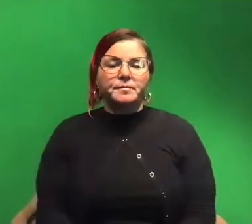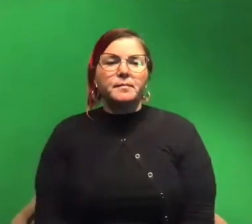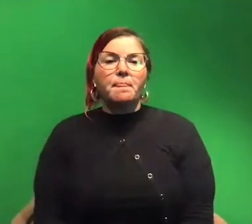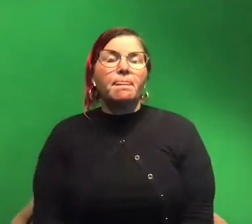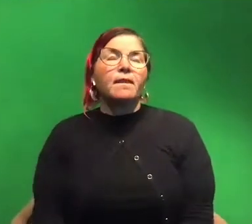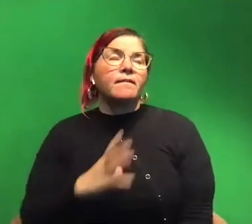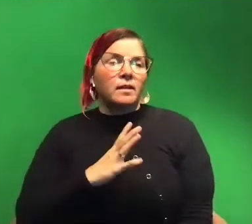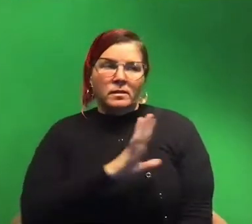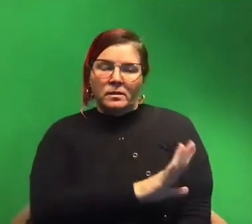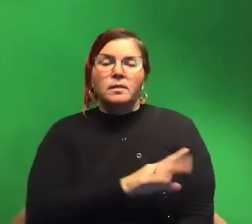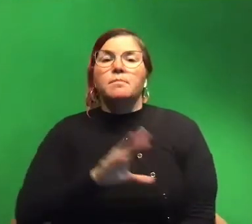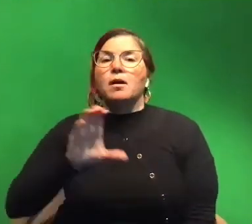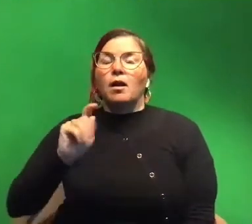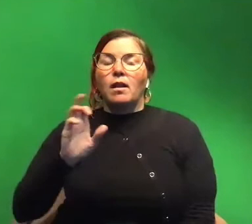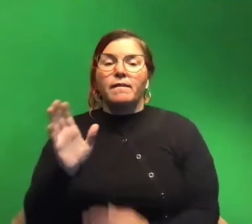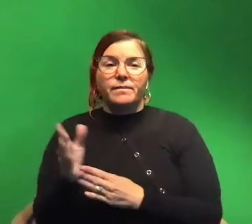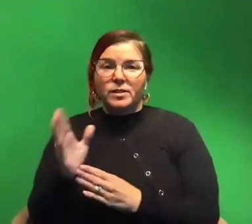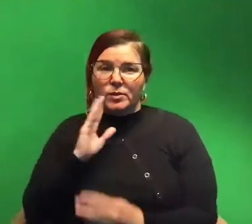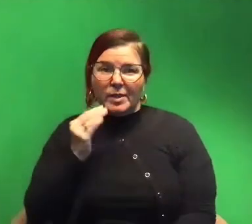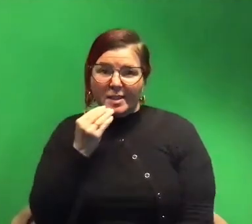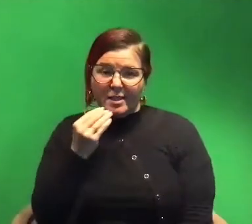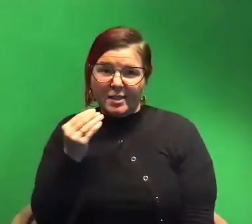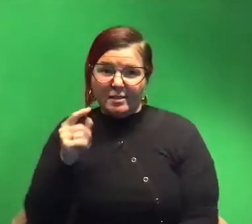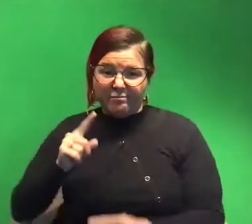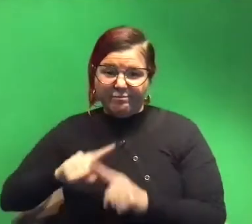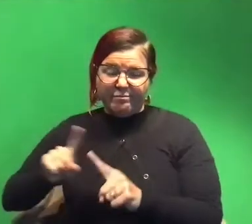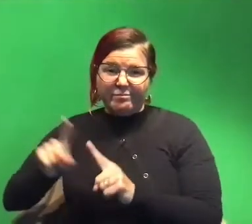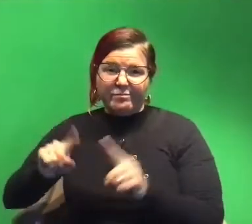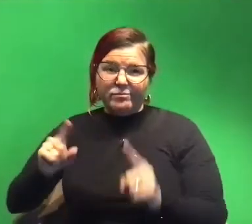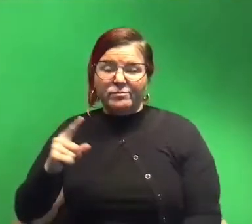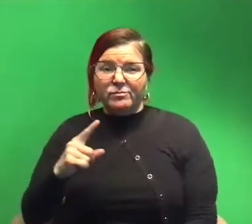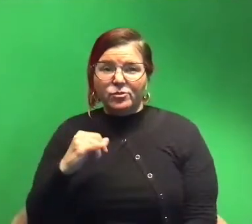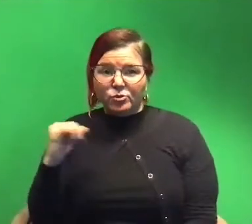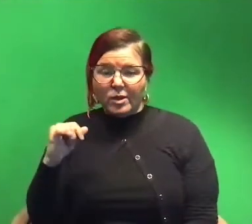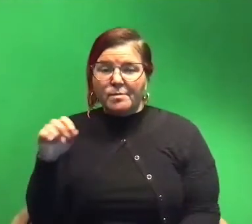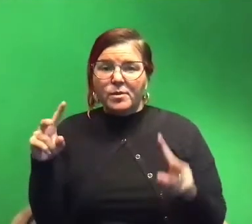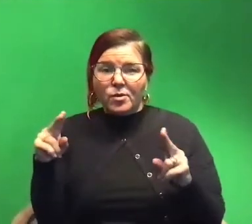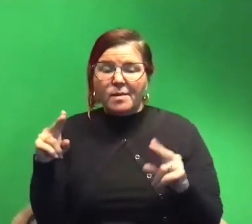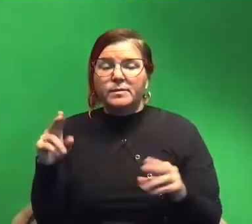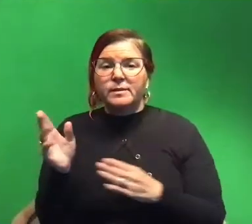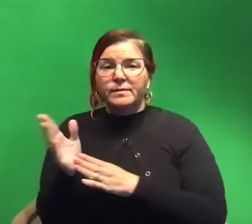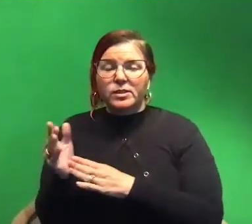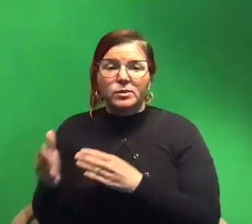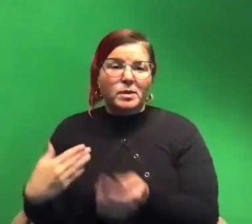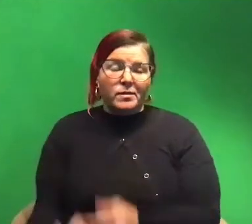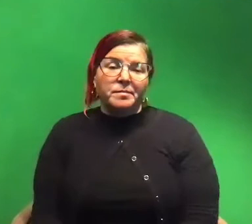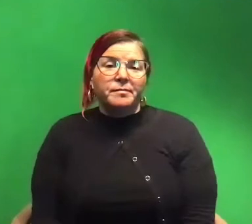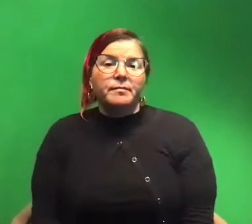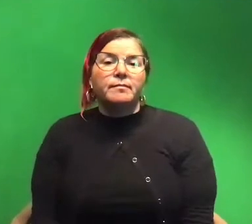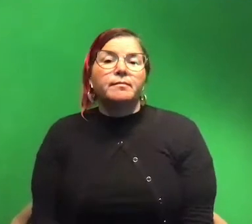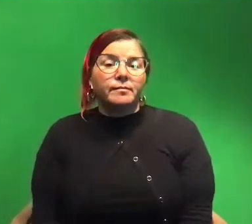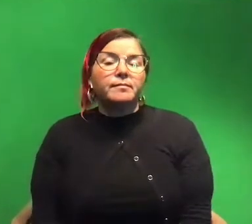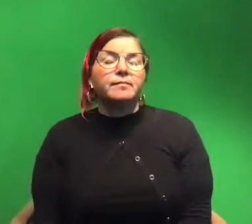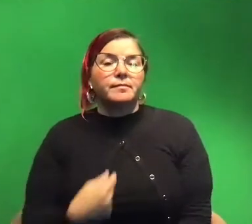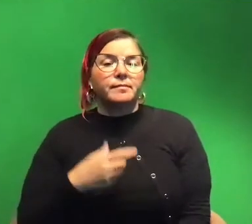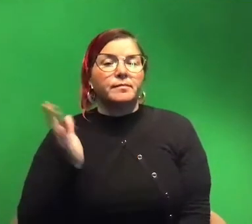but like cuddle fish will eat all sorts of stuff shrimp crabs fish whatever yeah i used